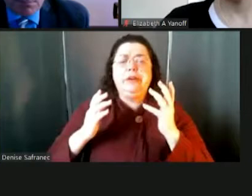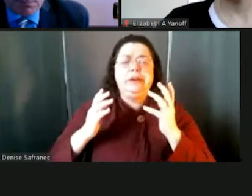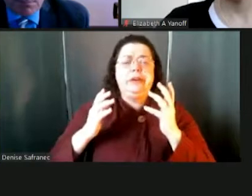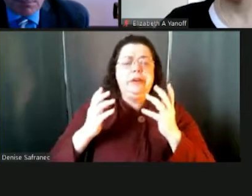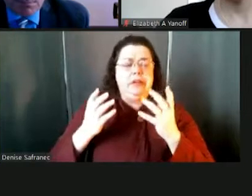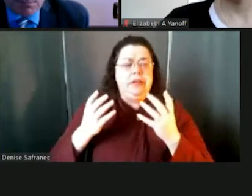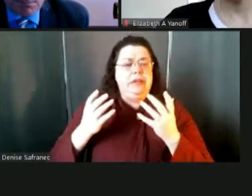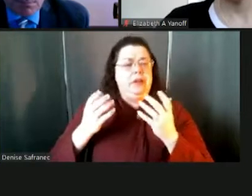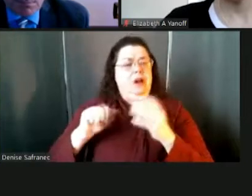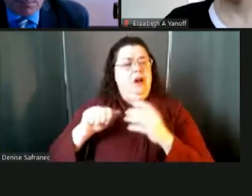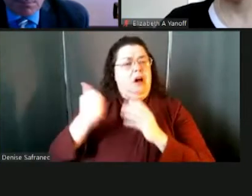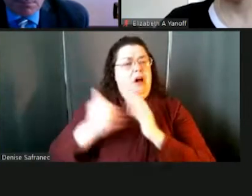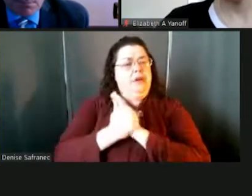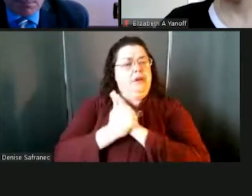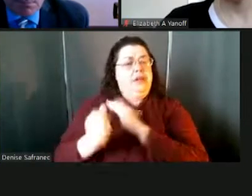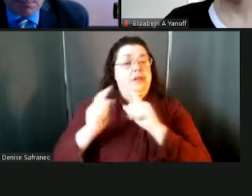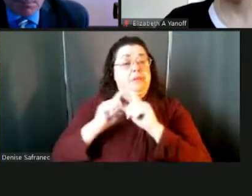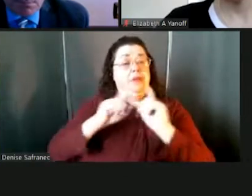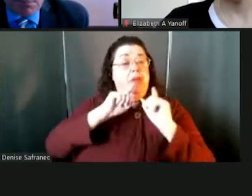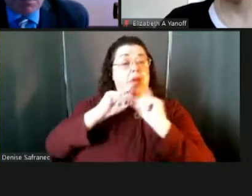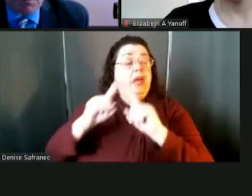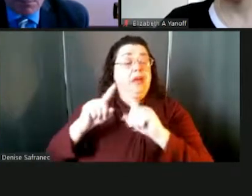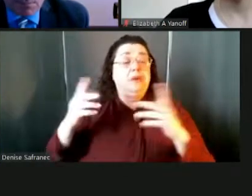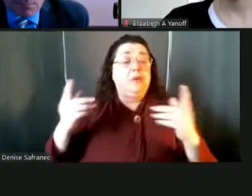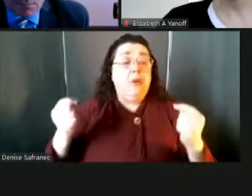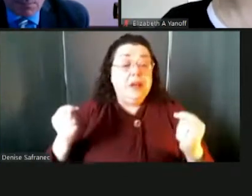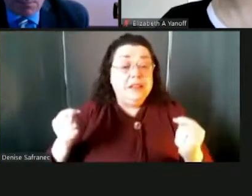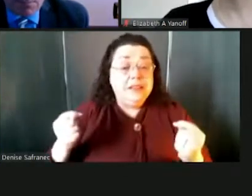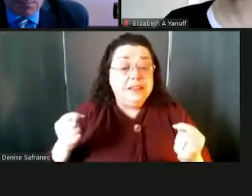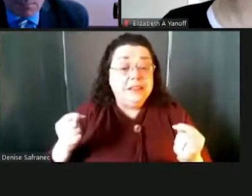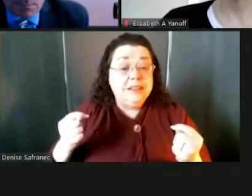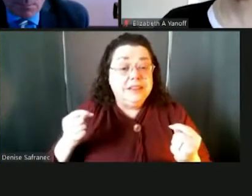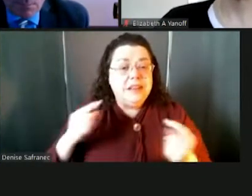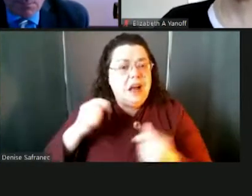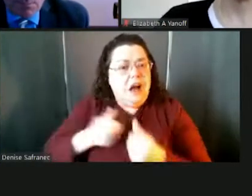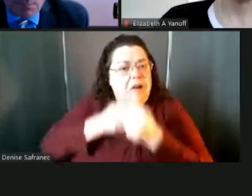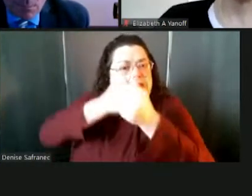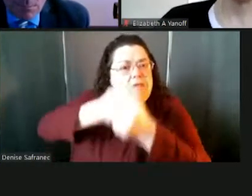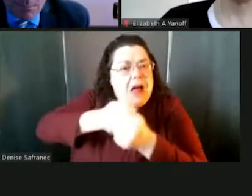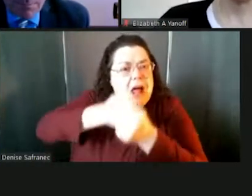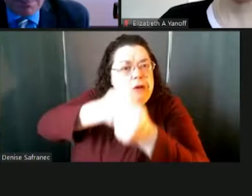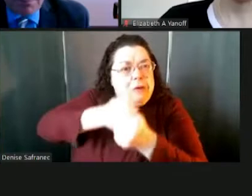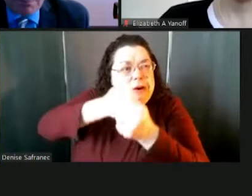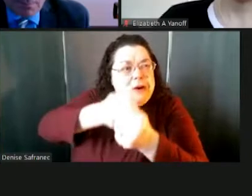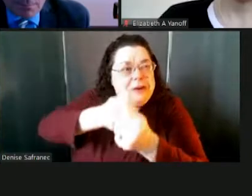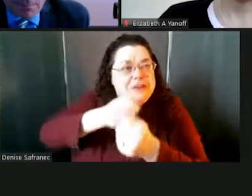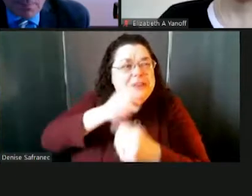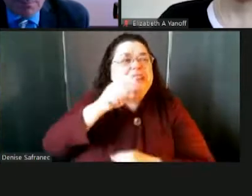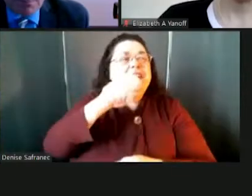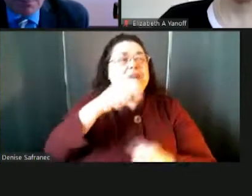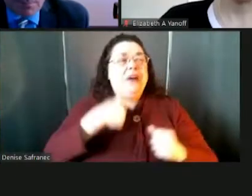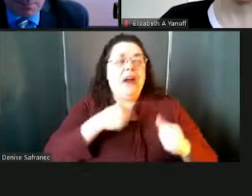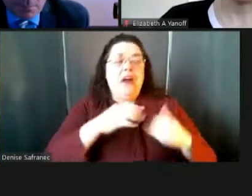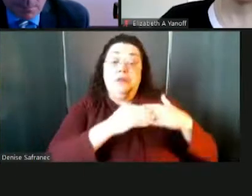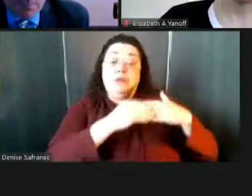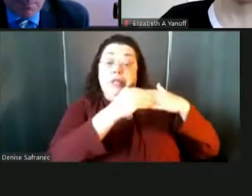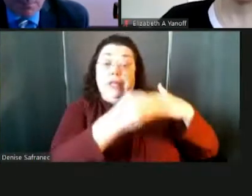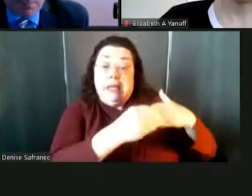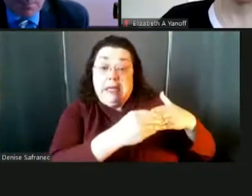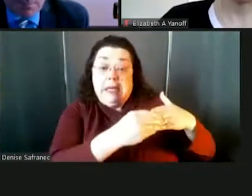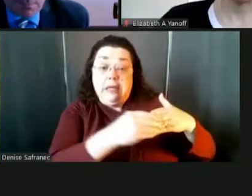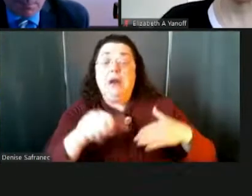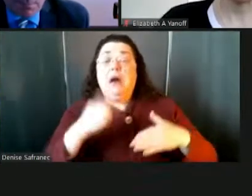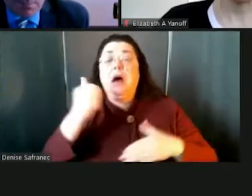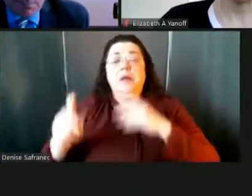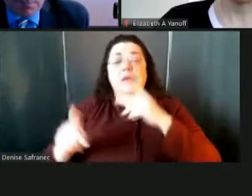that they might have. But the answer was followers. And so, you know, you can't be a good leader if people aren't going to be